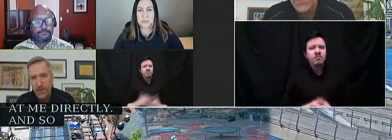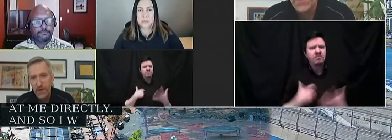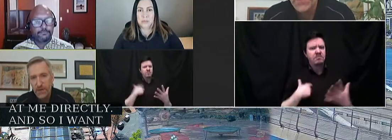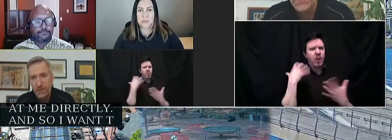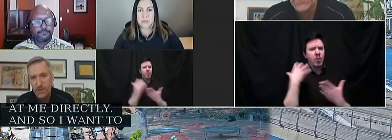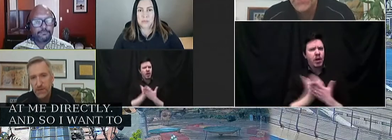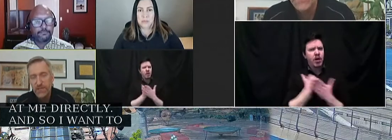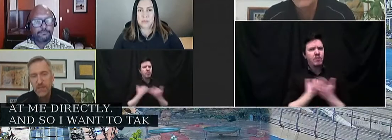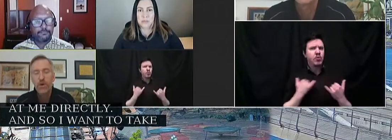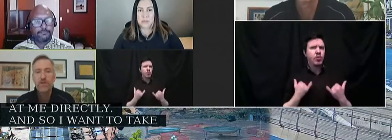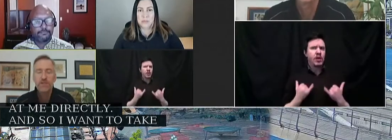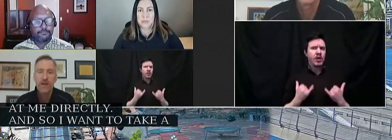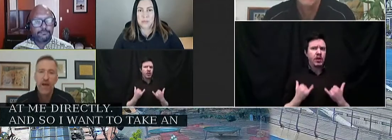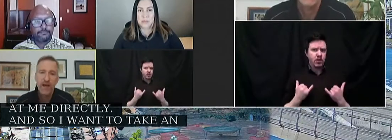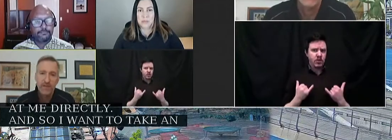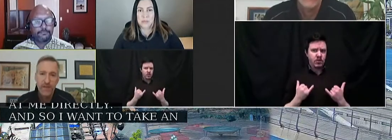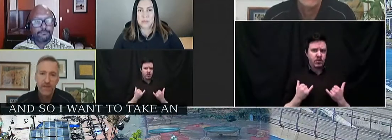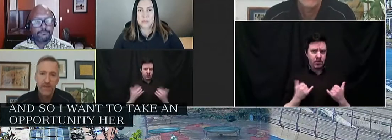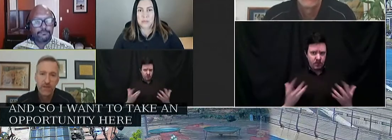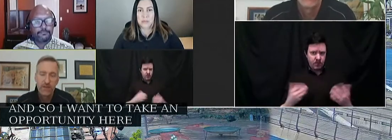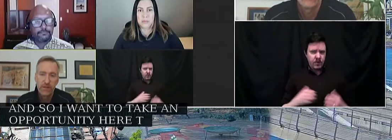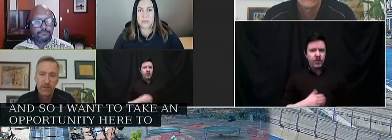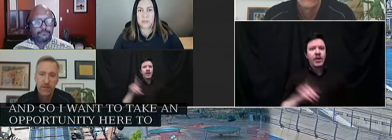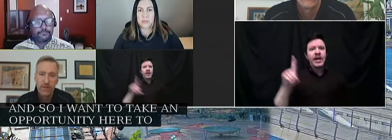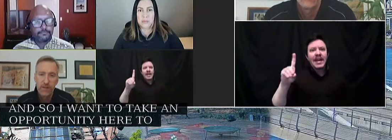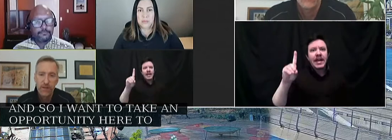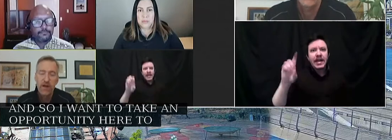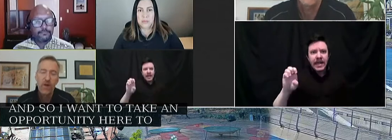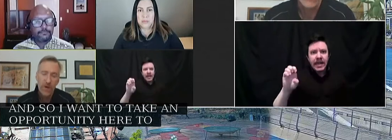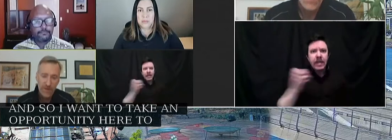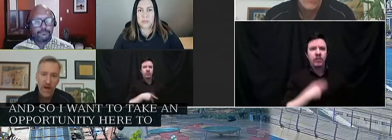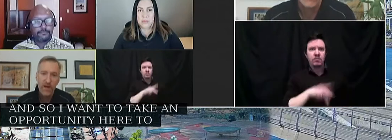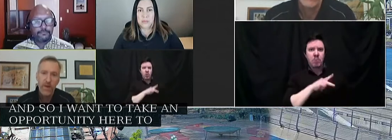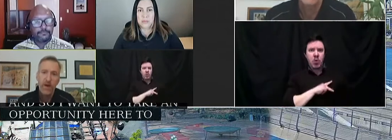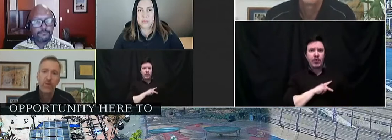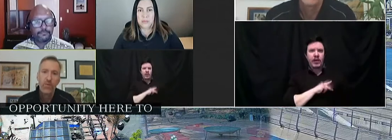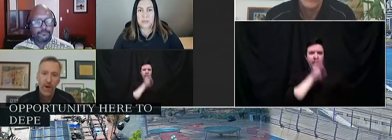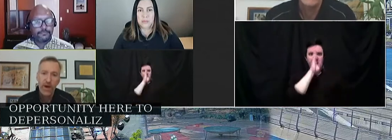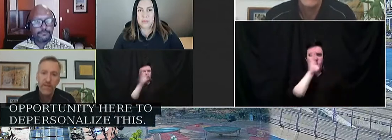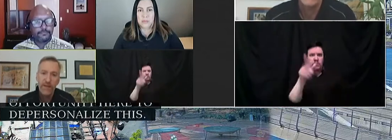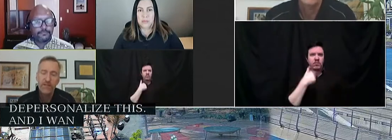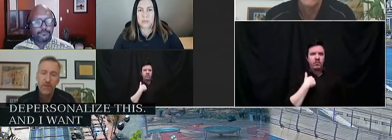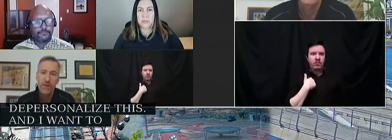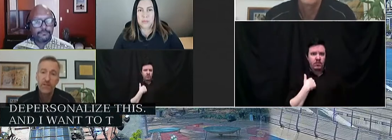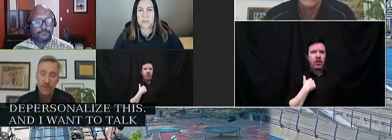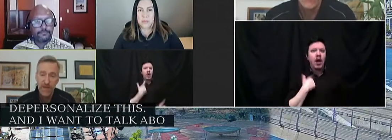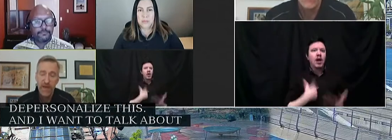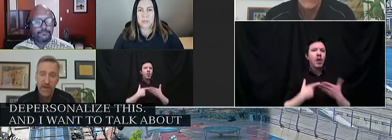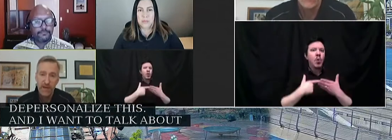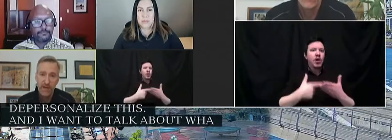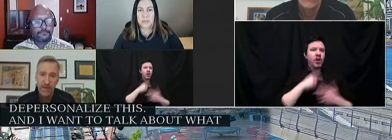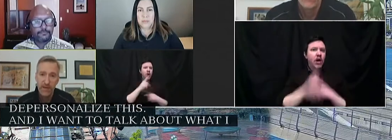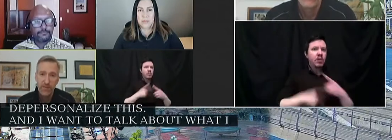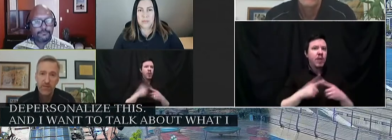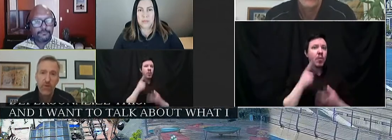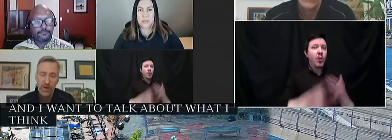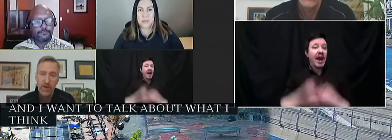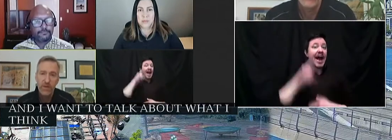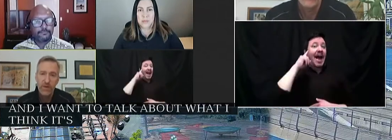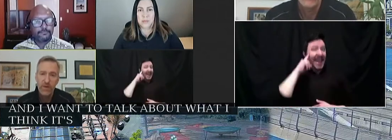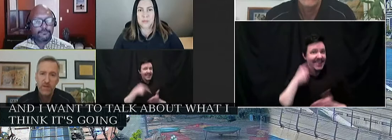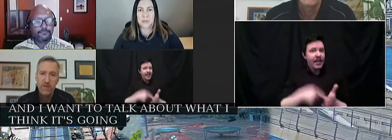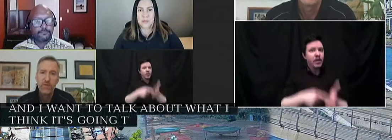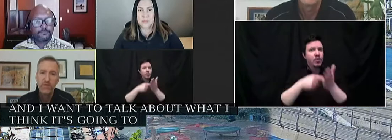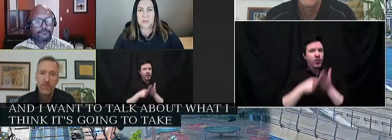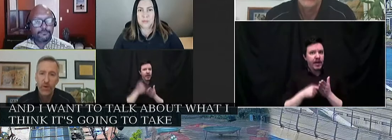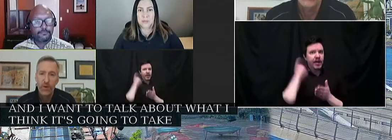opportunity here to depersonalize this. And I want to talk about what I think it's going to take for